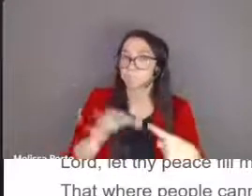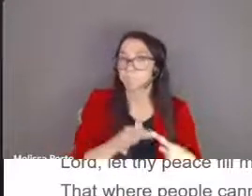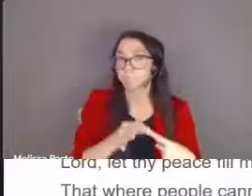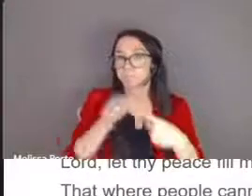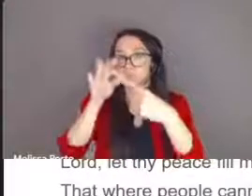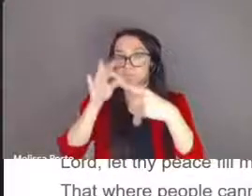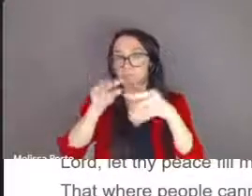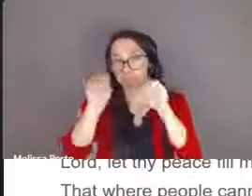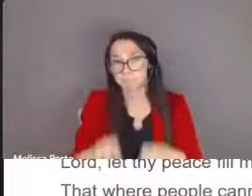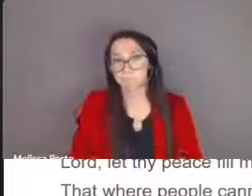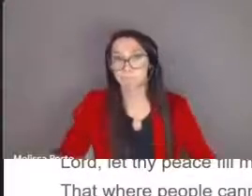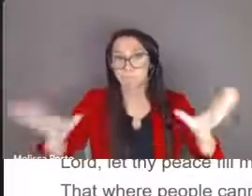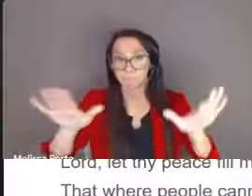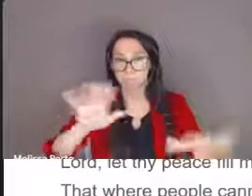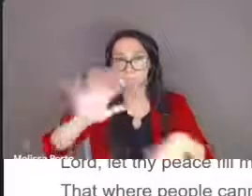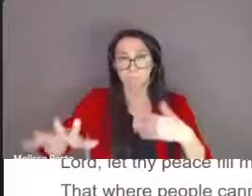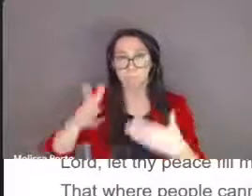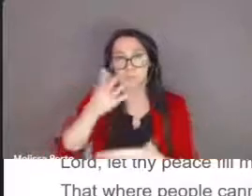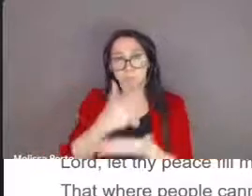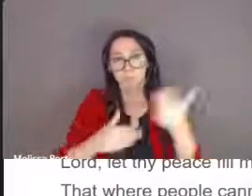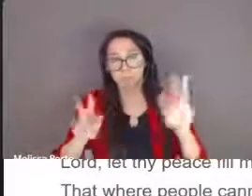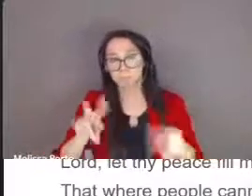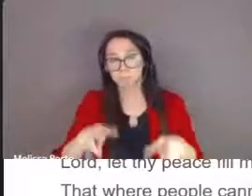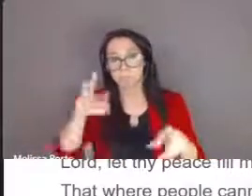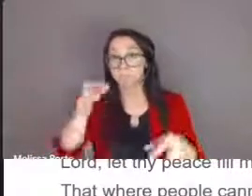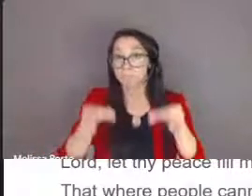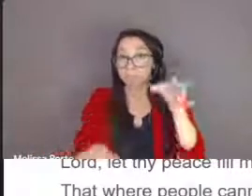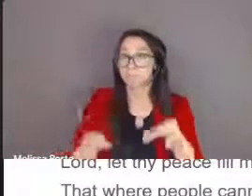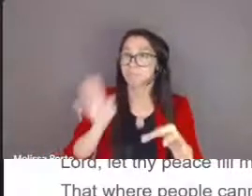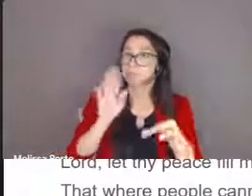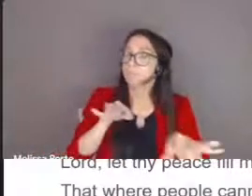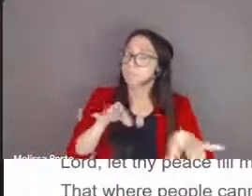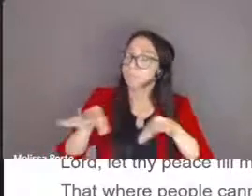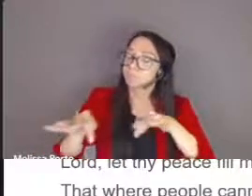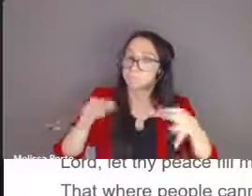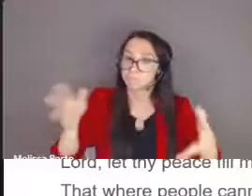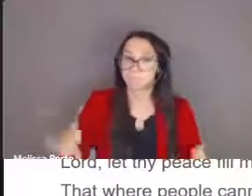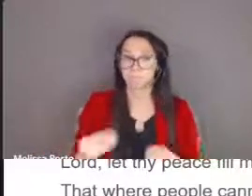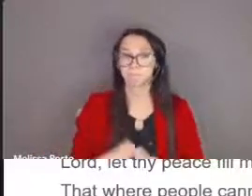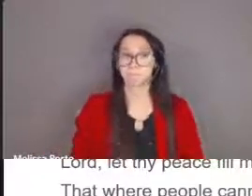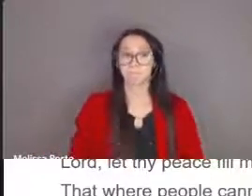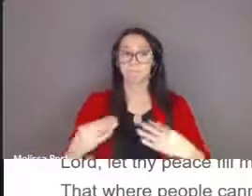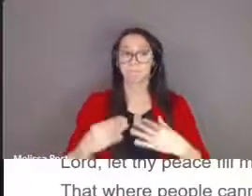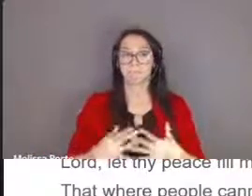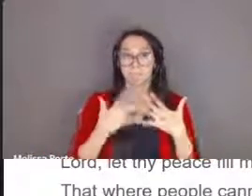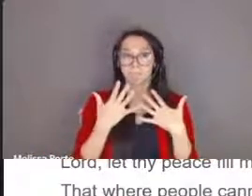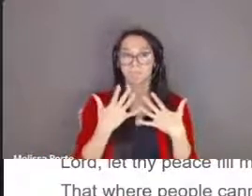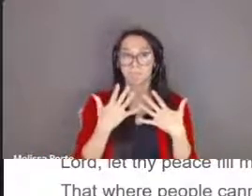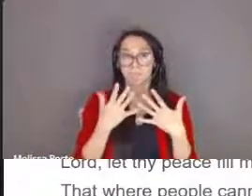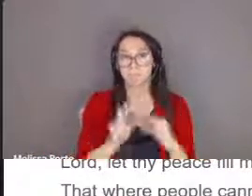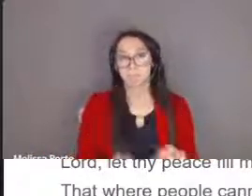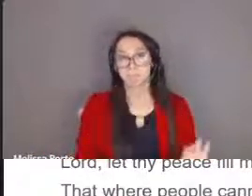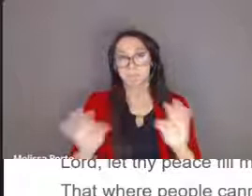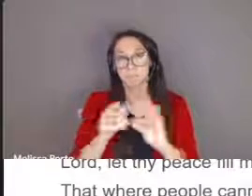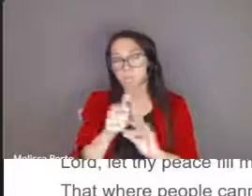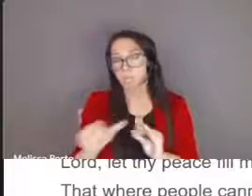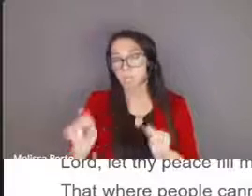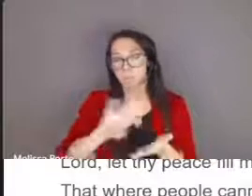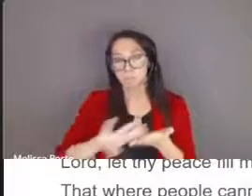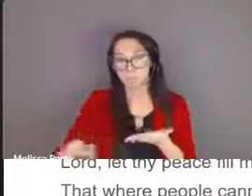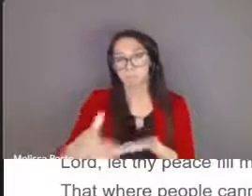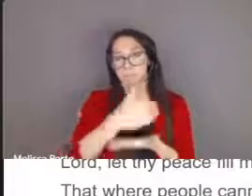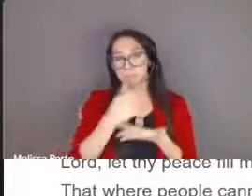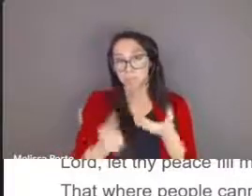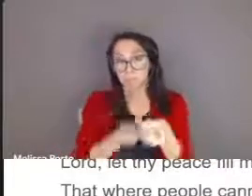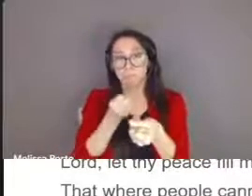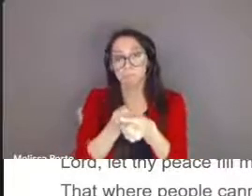my deep gladness and that where any are overlooked i may help the lights of all to shine o giver of these